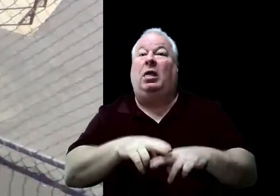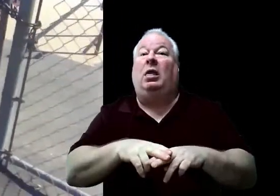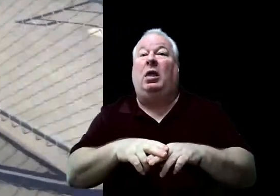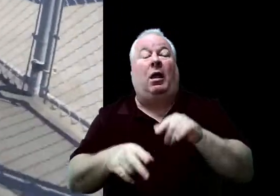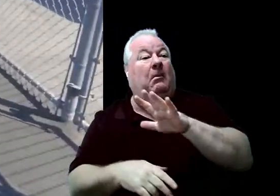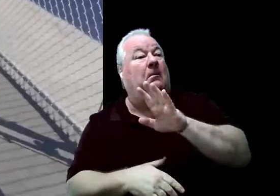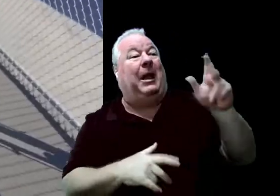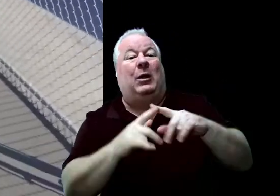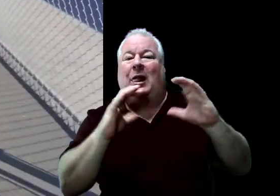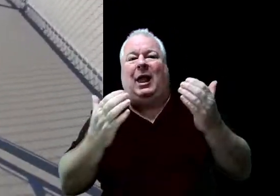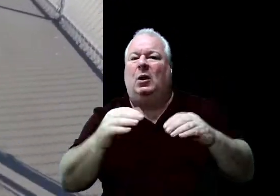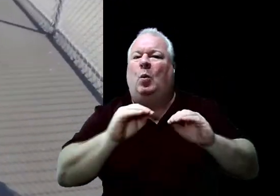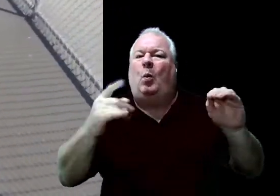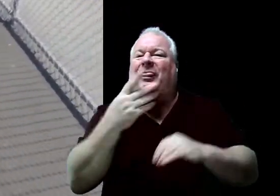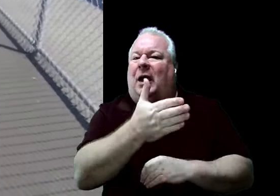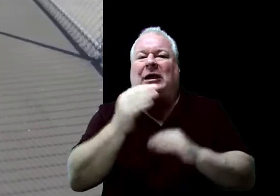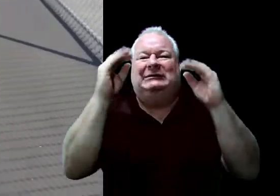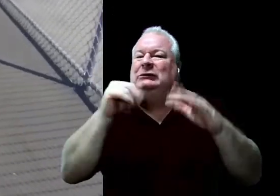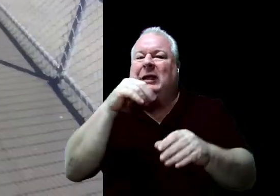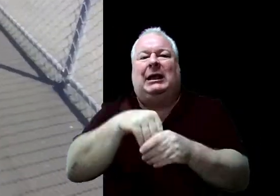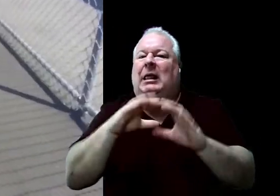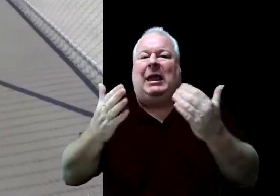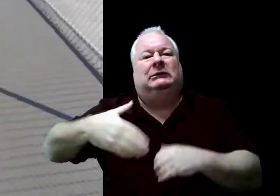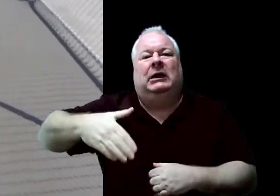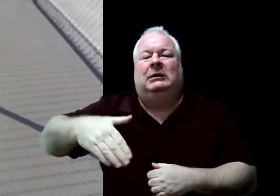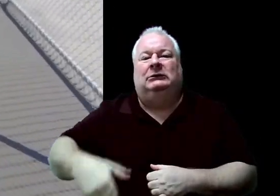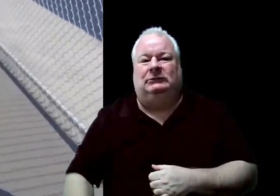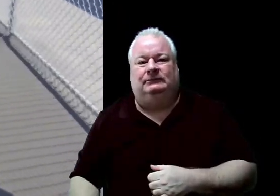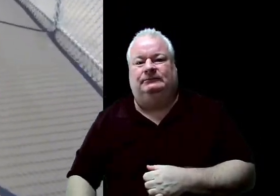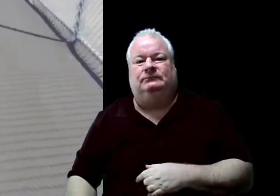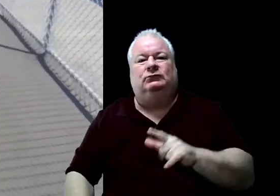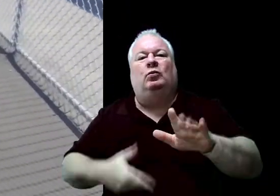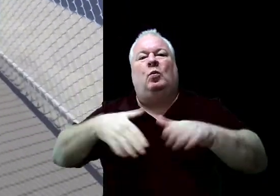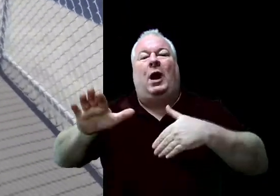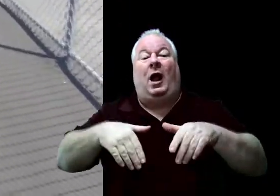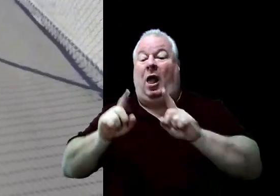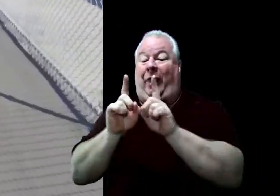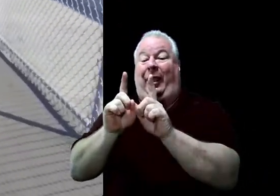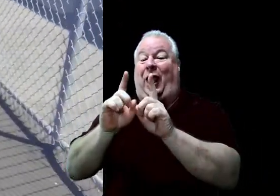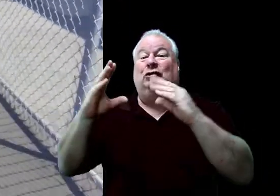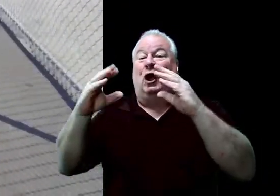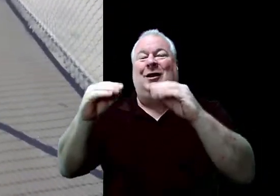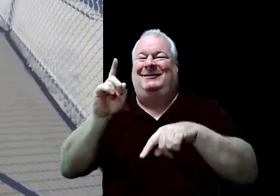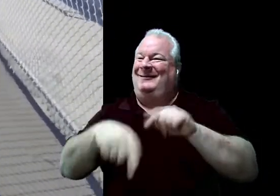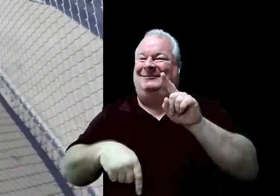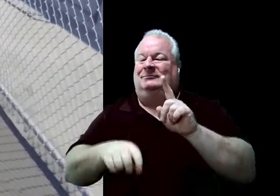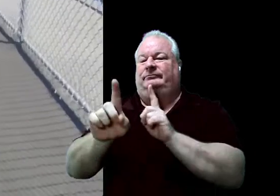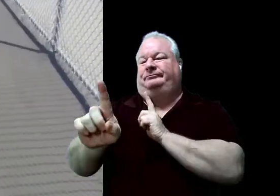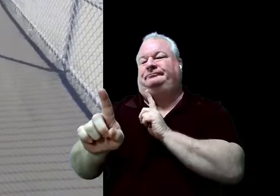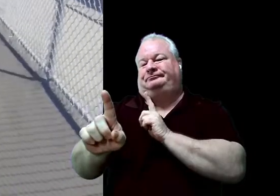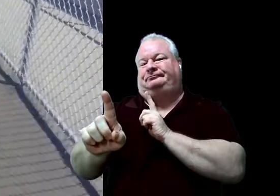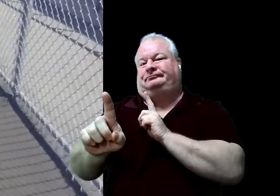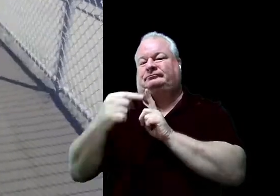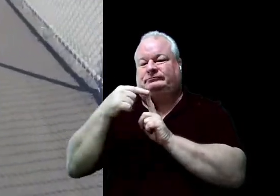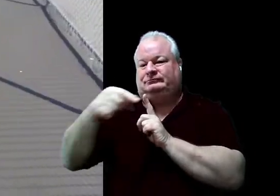So you will be asked to walk, not talk. You guessed it. Because of social distancing,